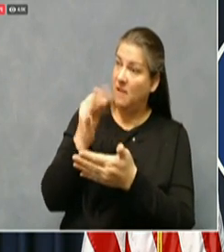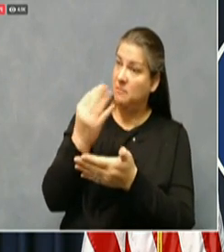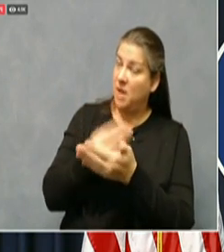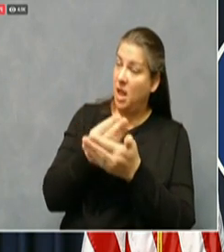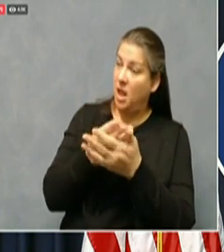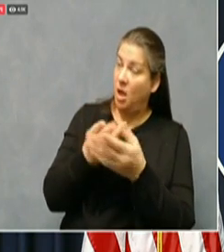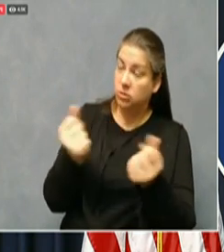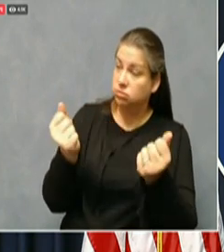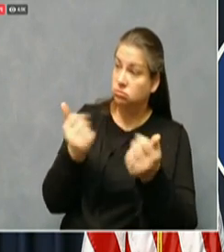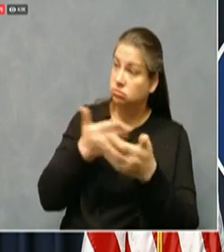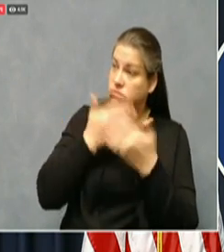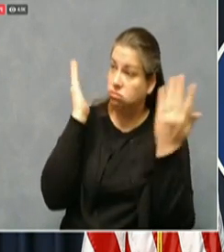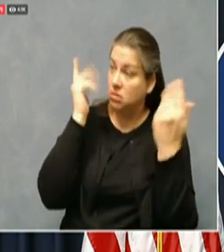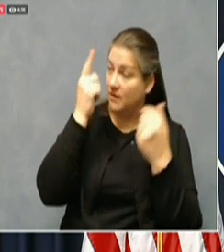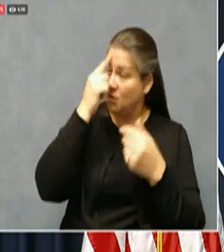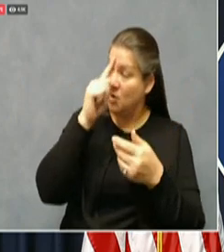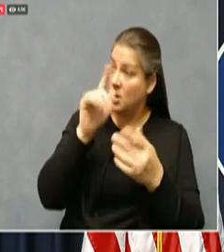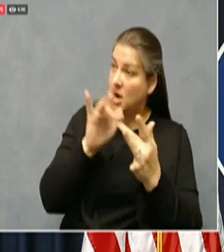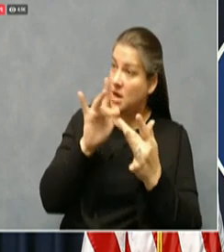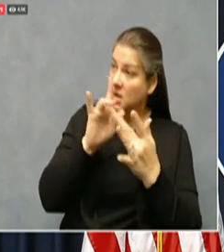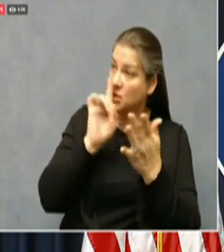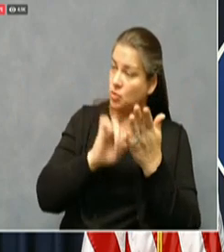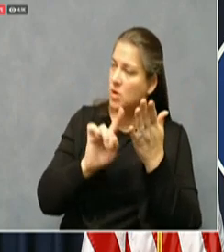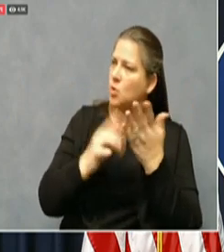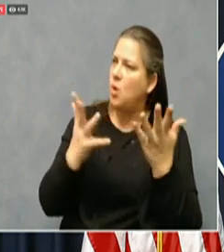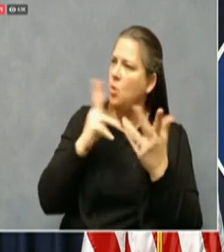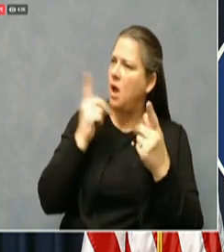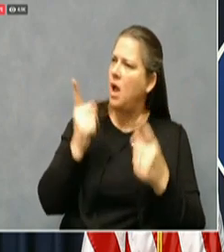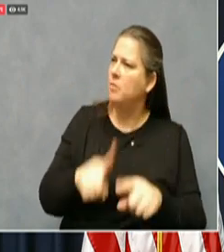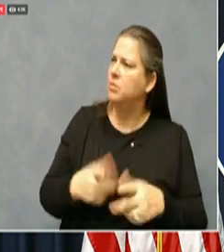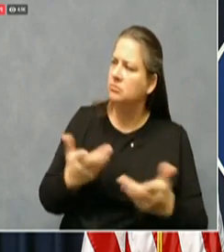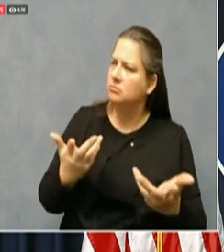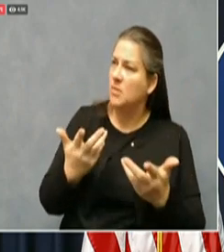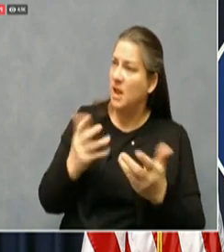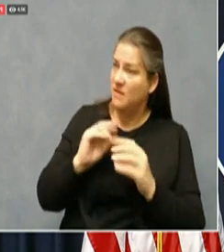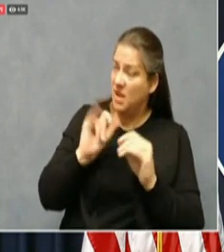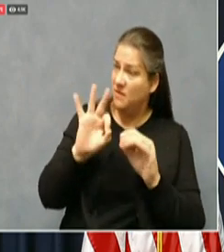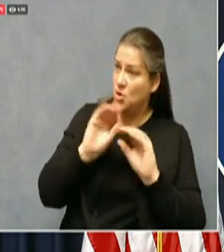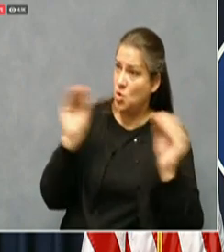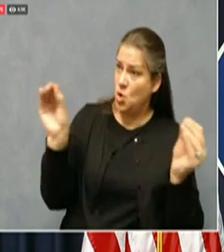adverse effects that we could expect without a centralized tracing effort?